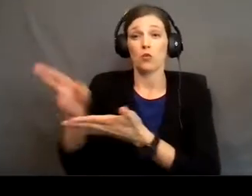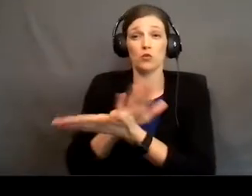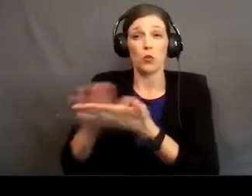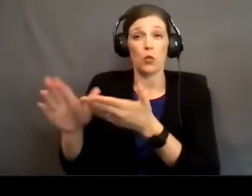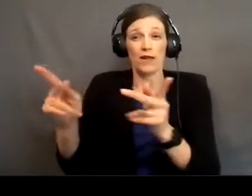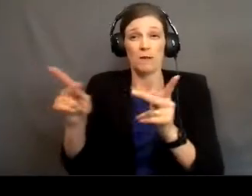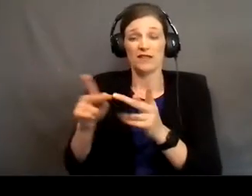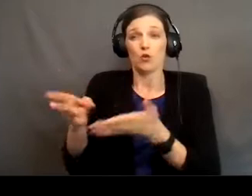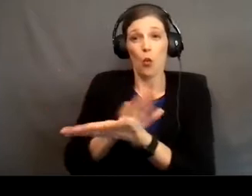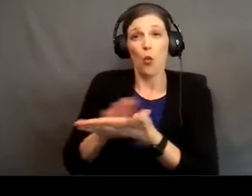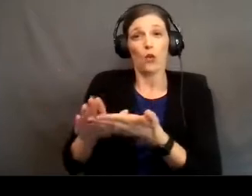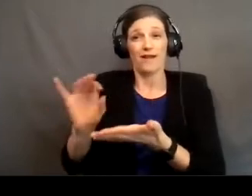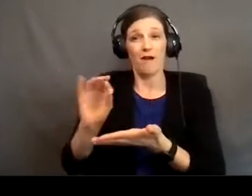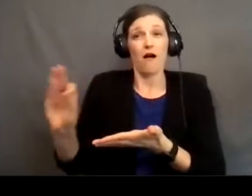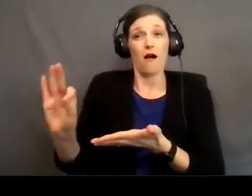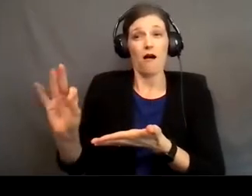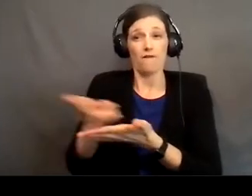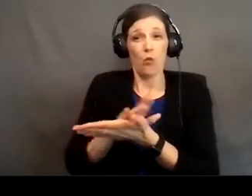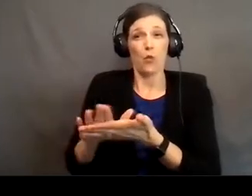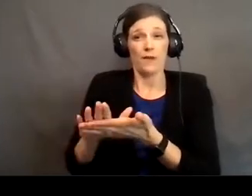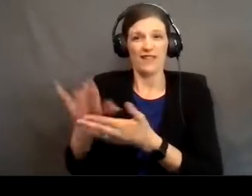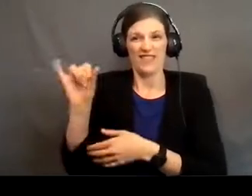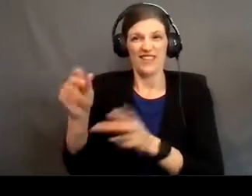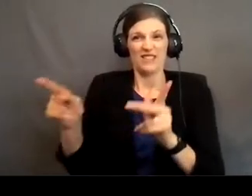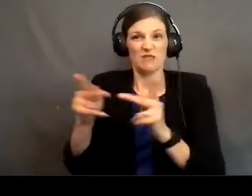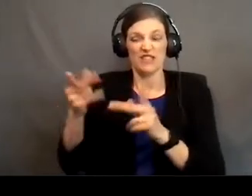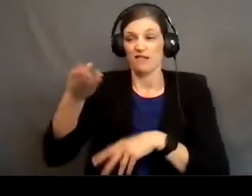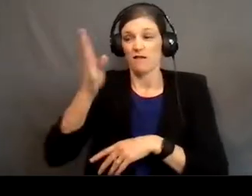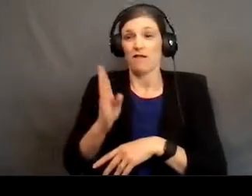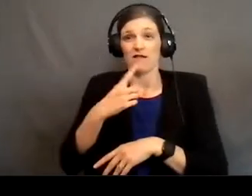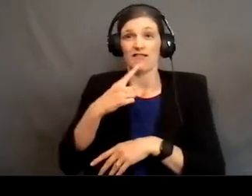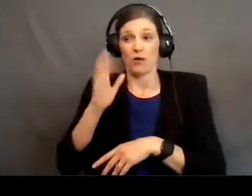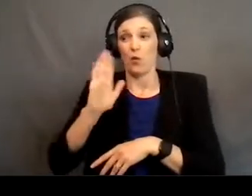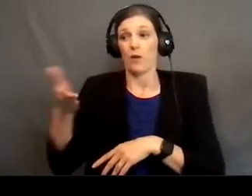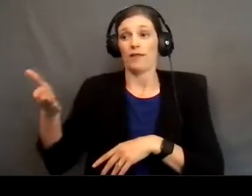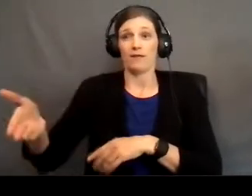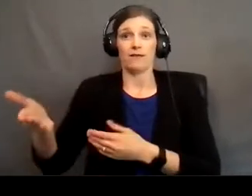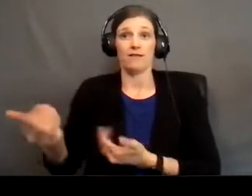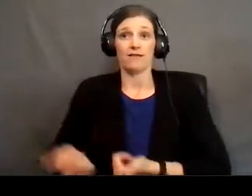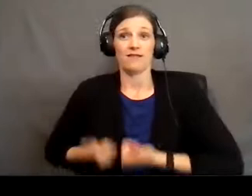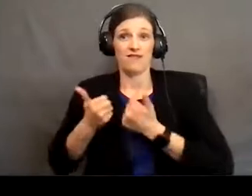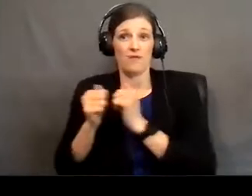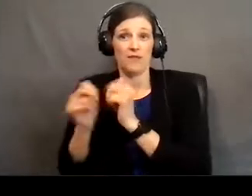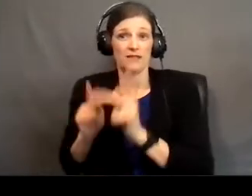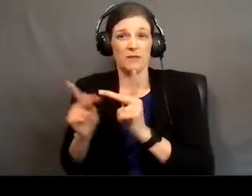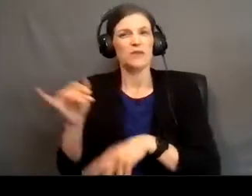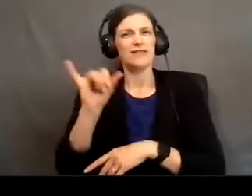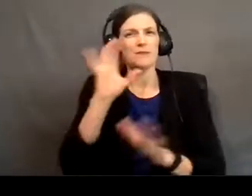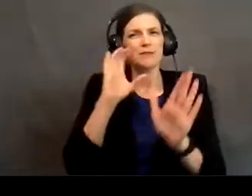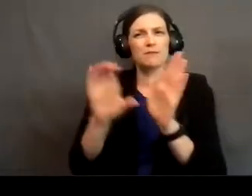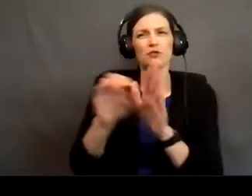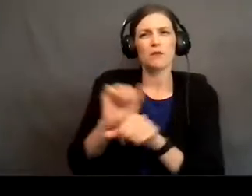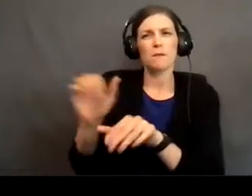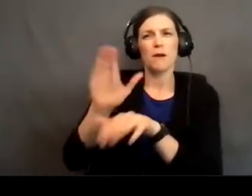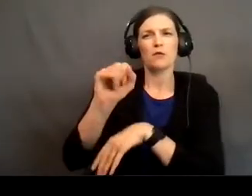holy of holies. And that was the place where God said that he would dwell with his people. Just like in this picture of Mount Sinai, God